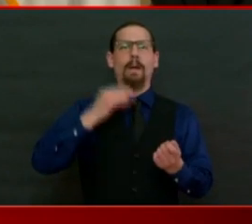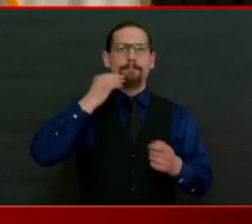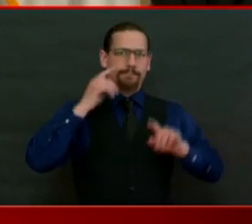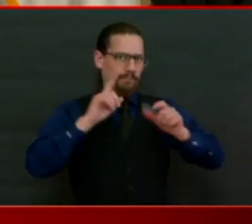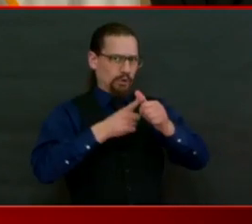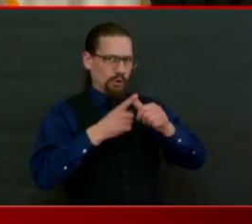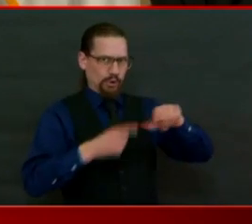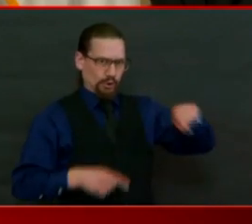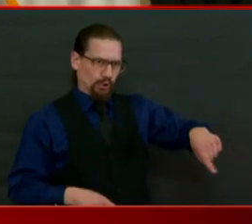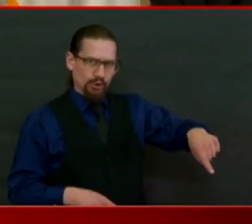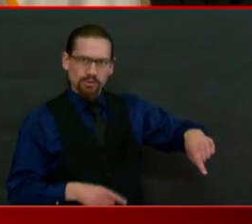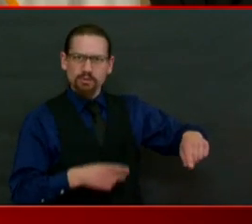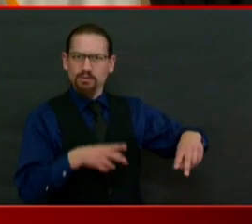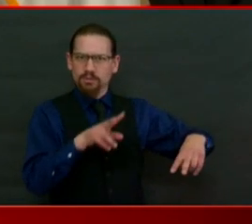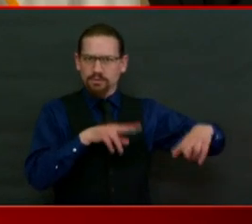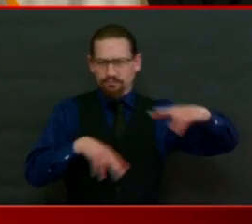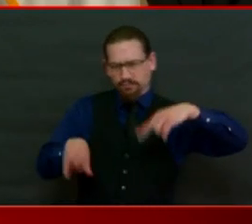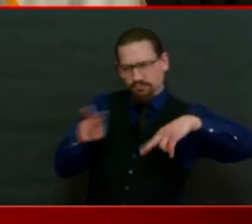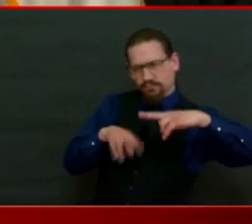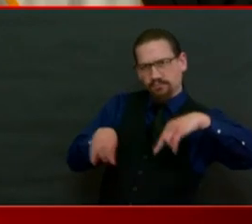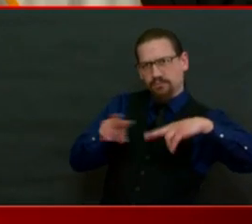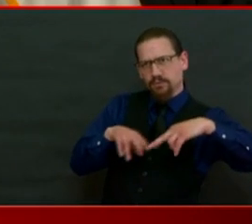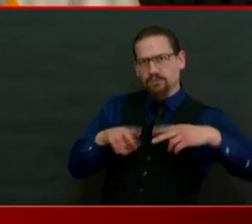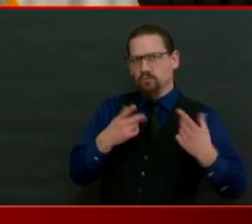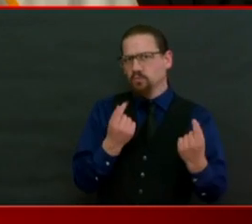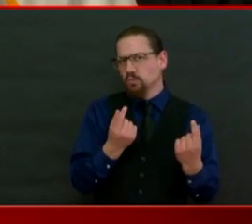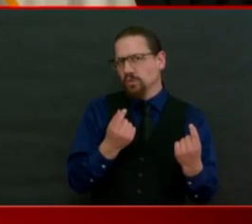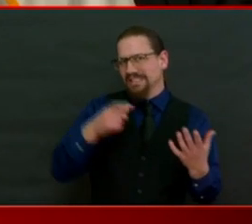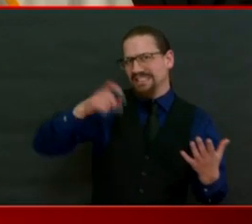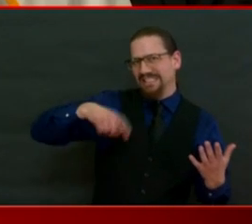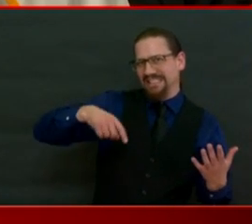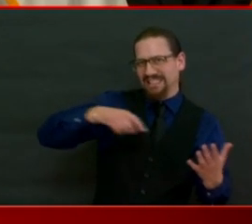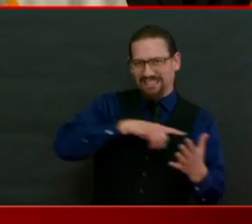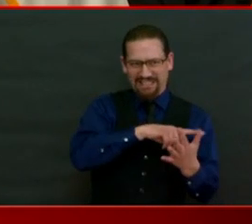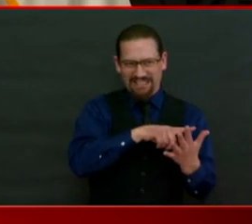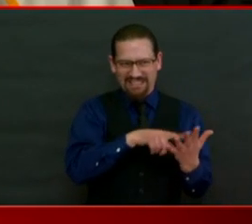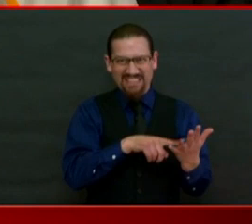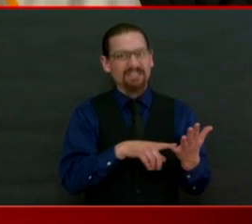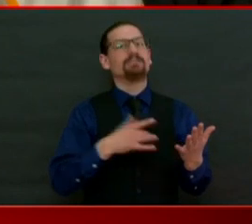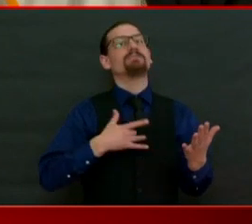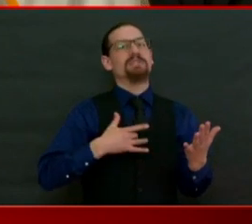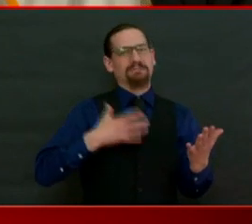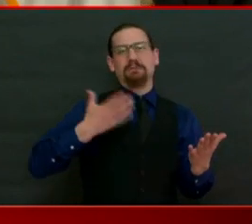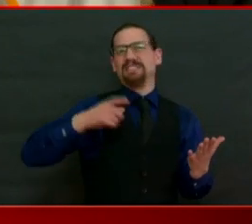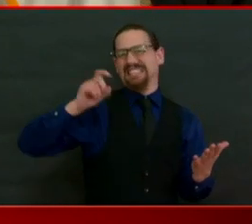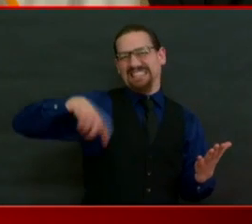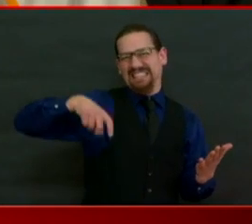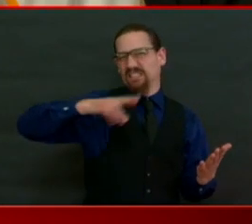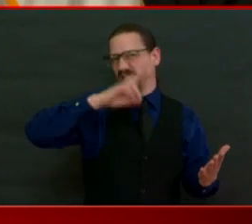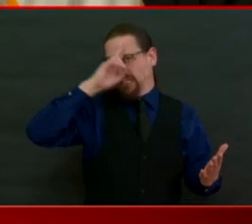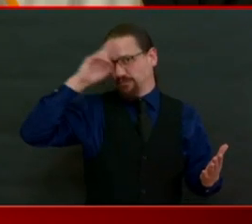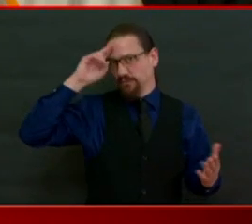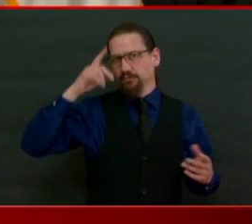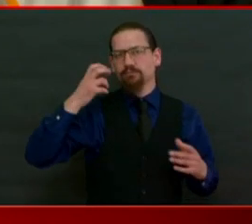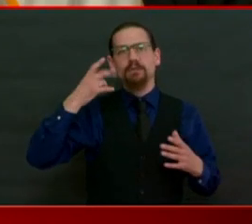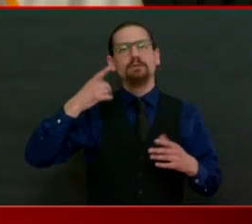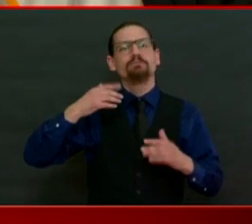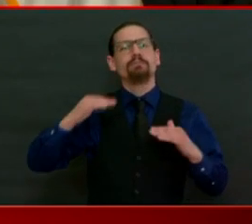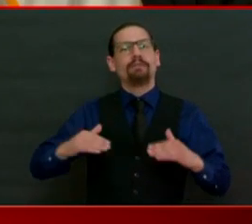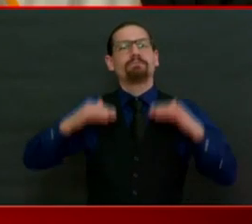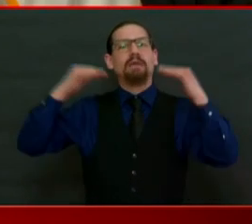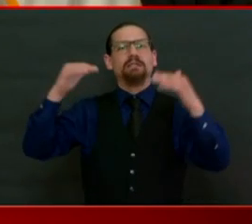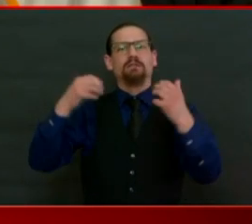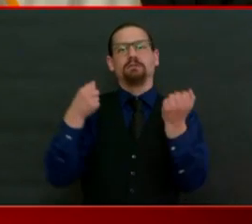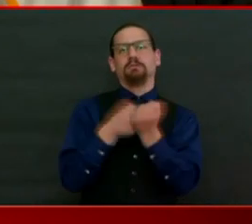need and ability to get someone transferred to a hospital to receive more acute level care